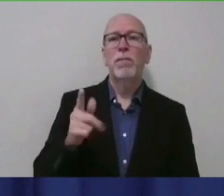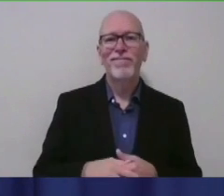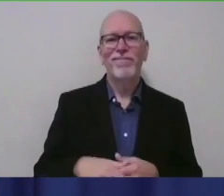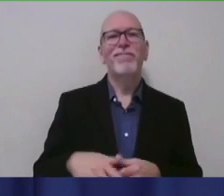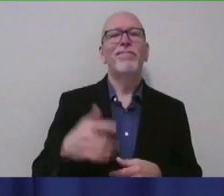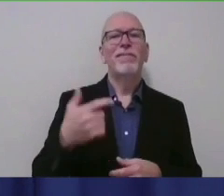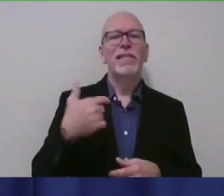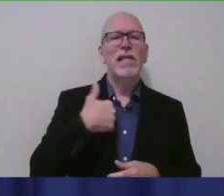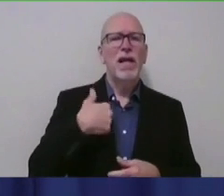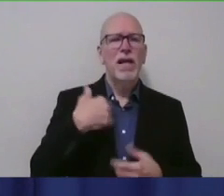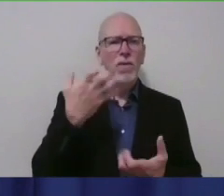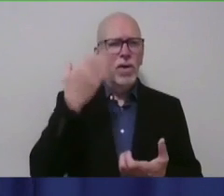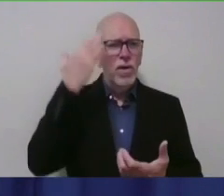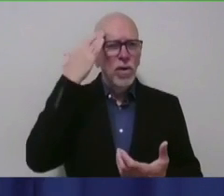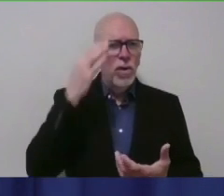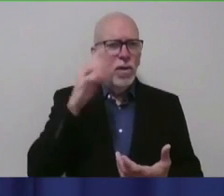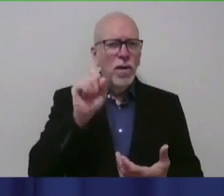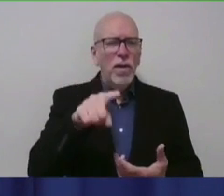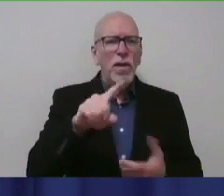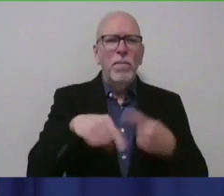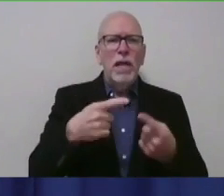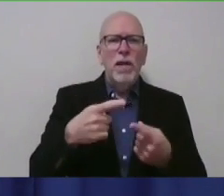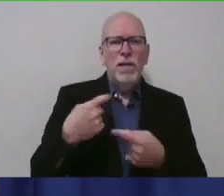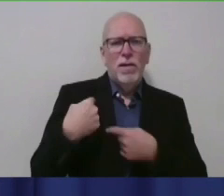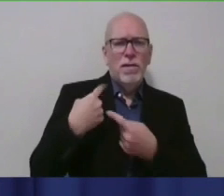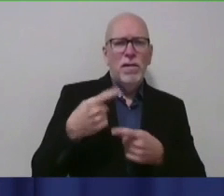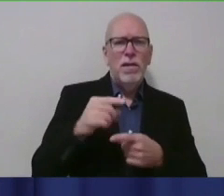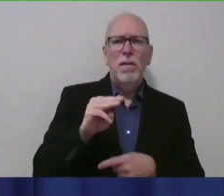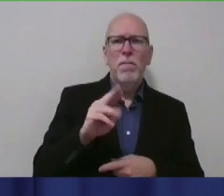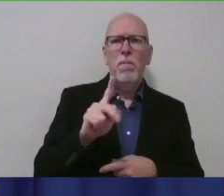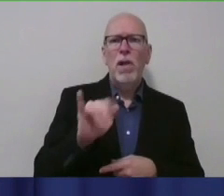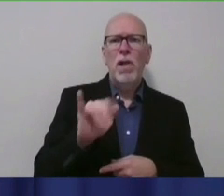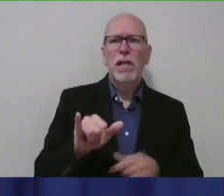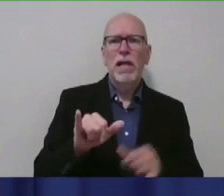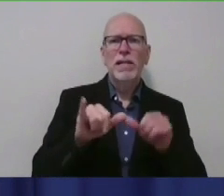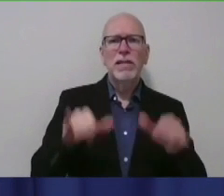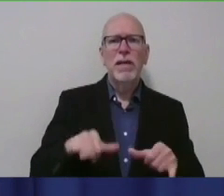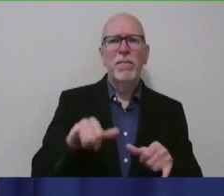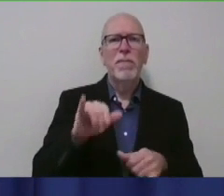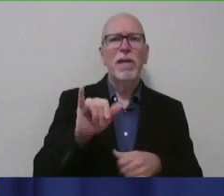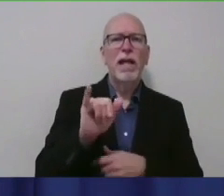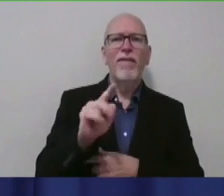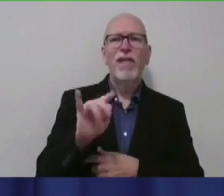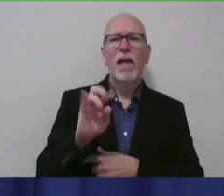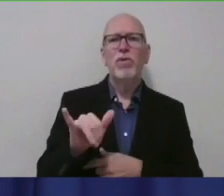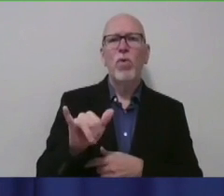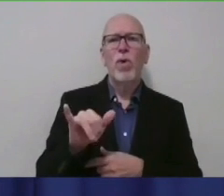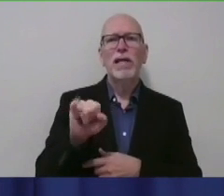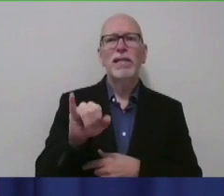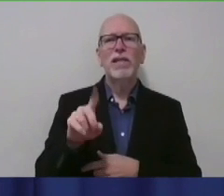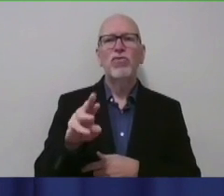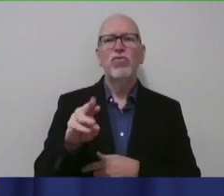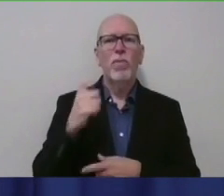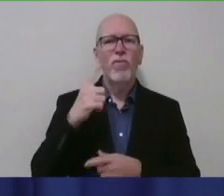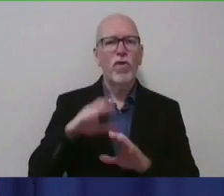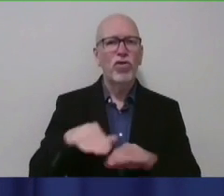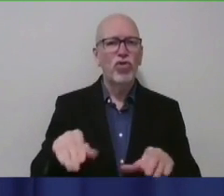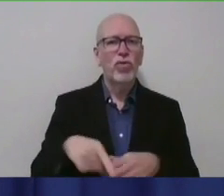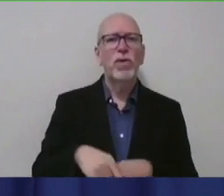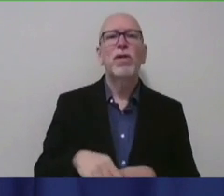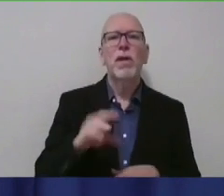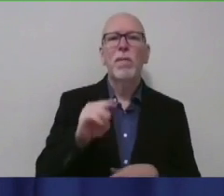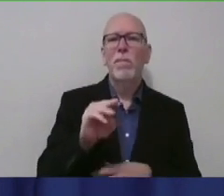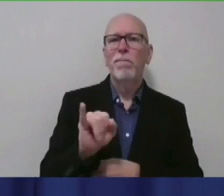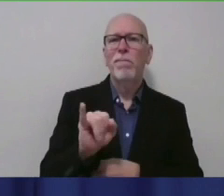I wanted to know about the latest on the multisystem inflammatory syndrome in children. And specifically, I was wondering how these